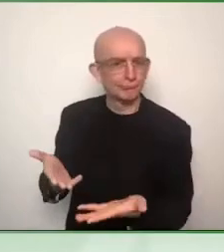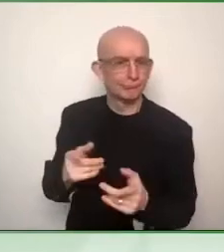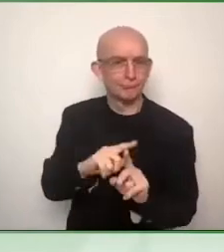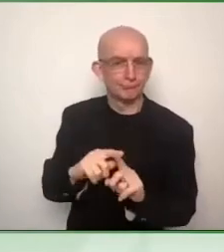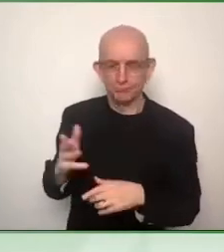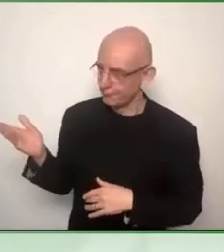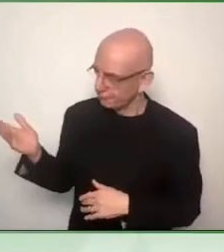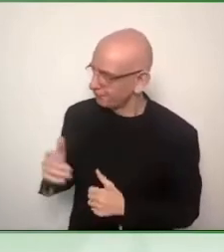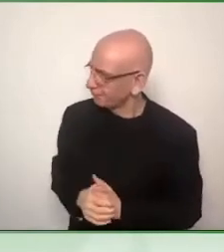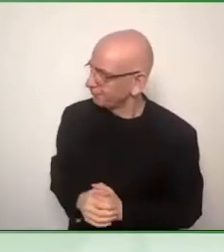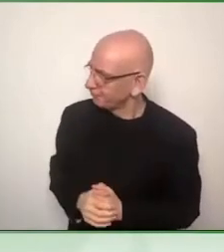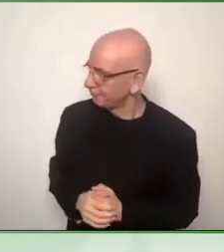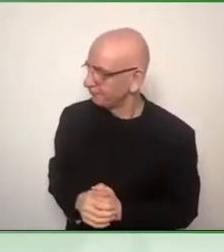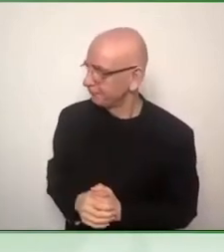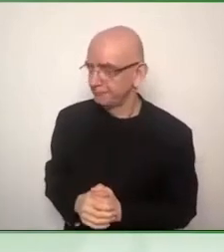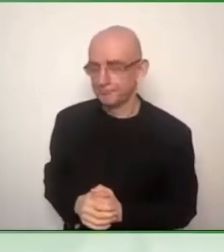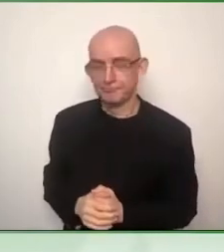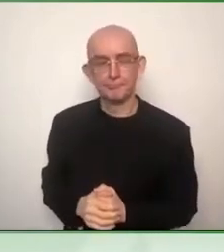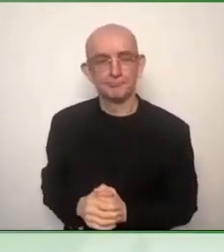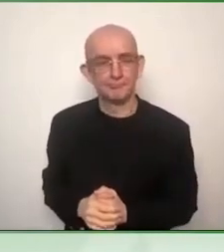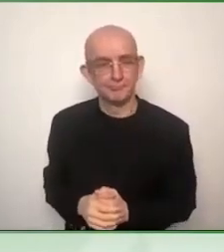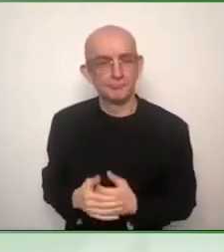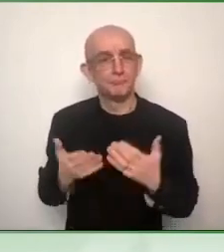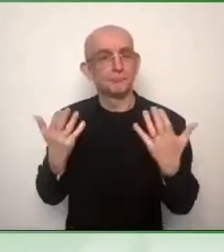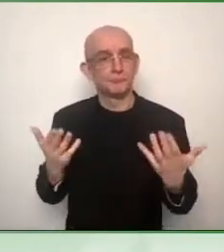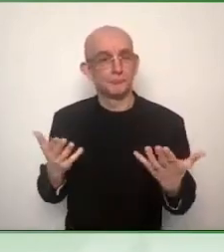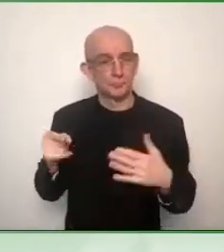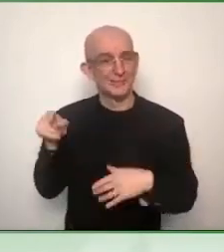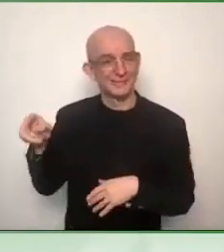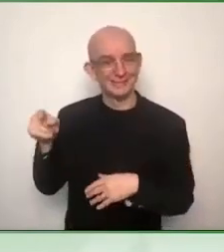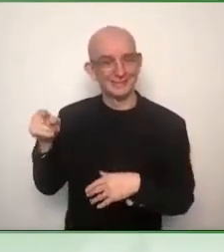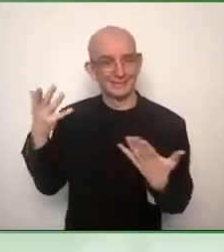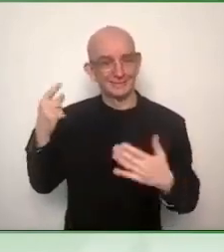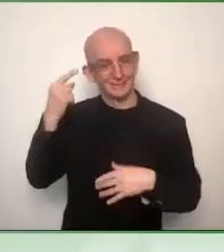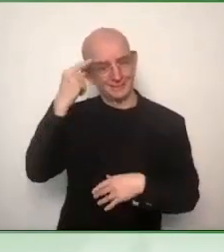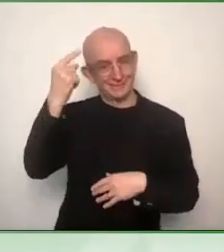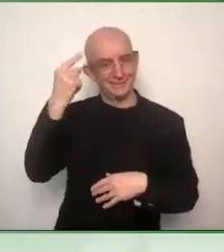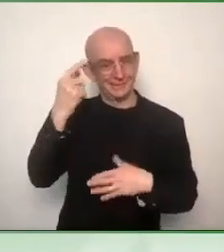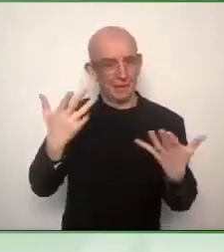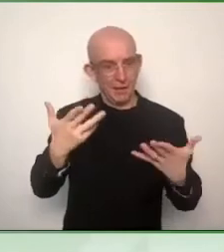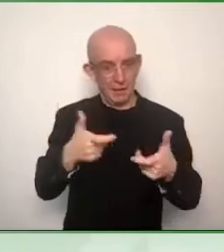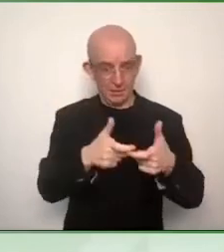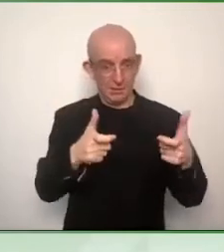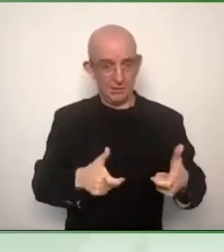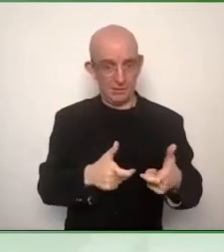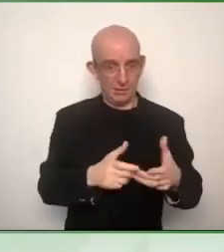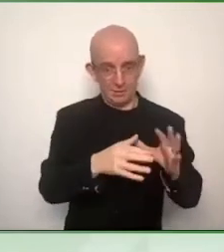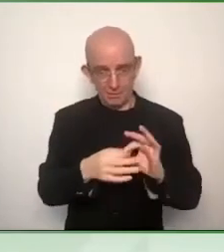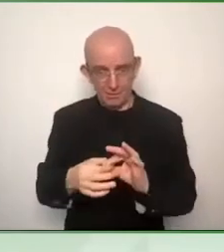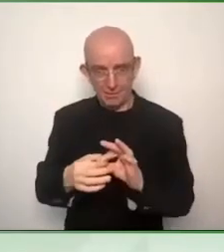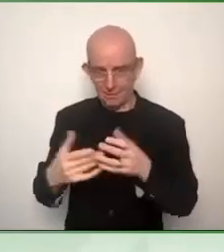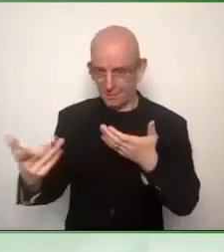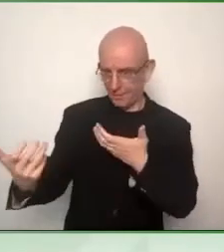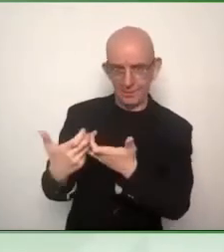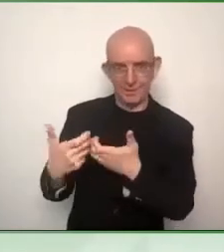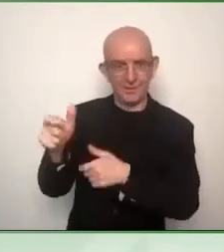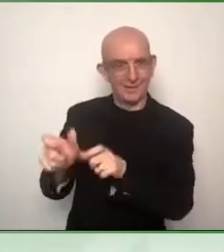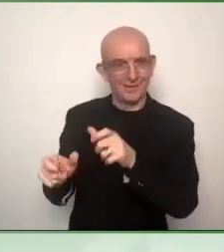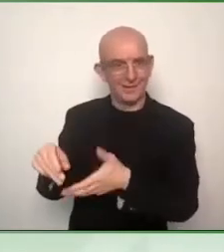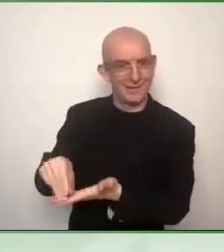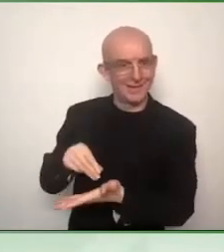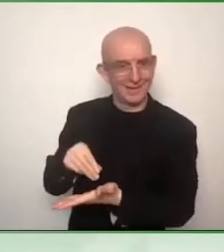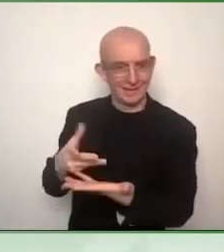people looking out for accessibility. We heard what's in the pipeline from looking again at the European